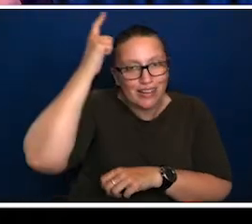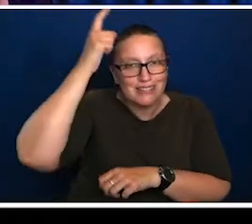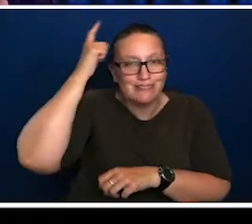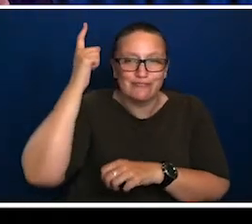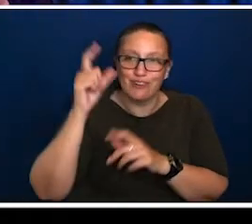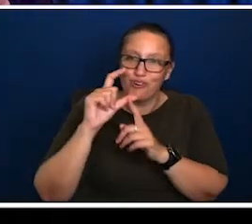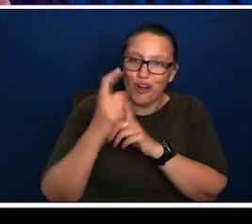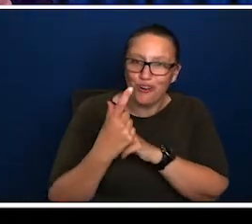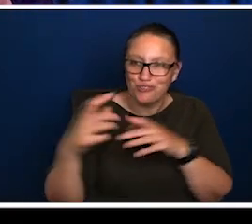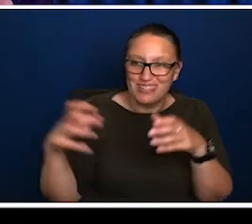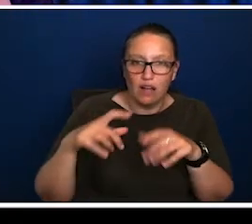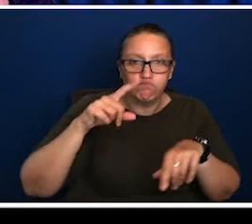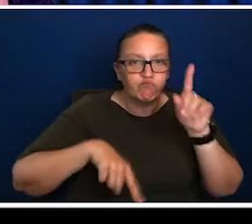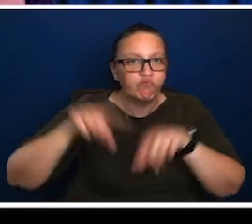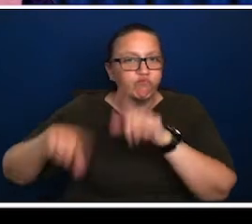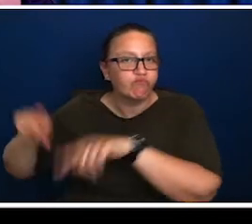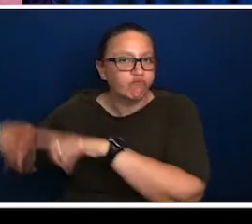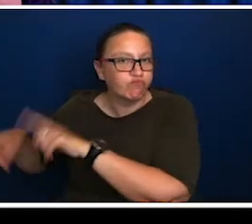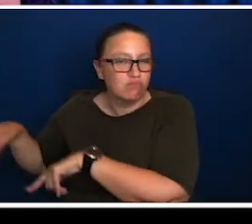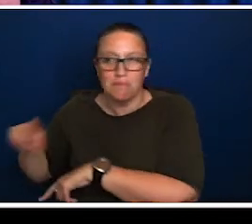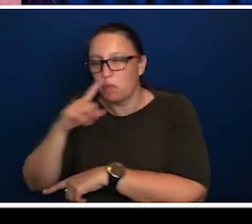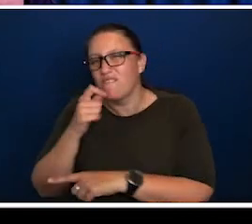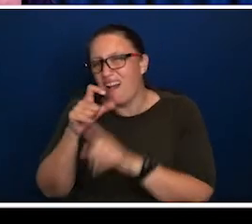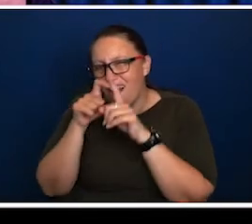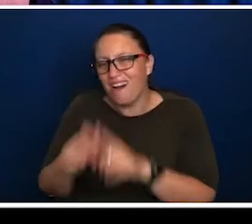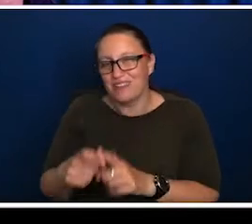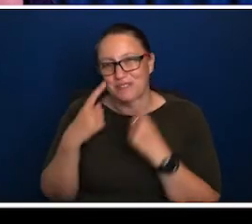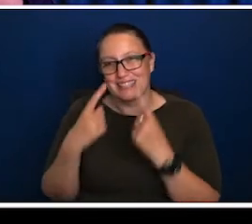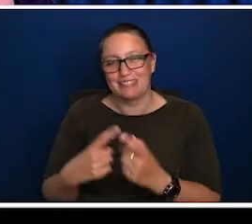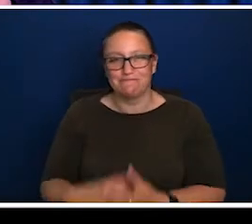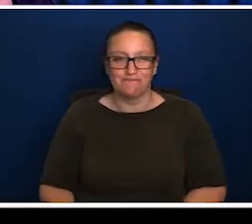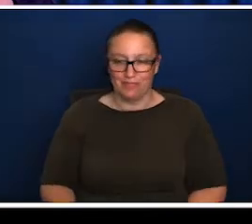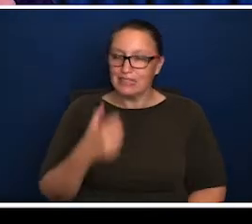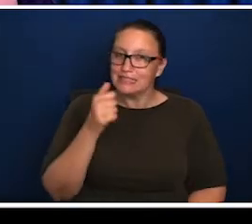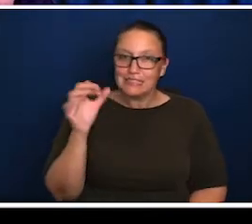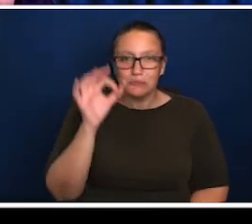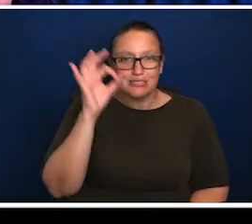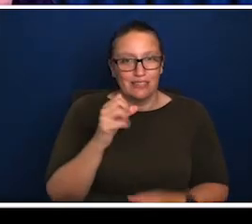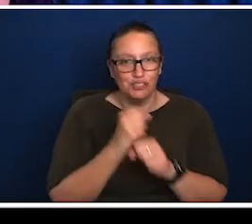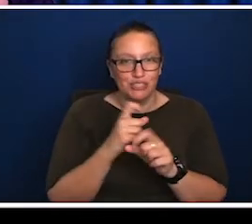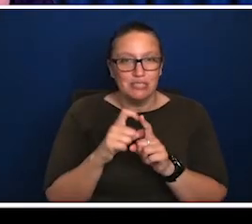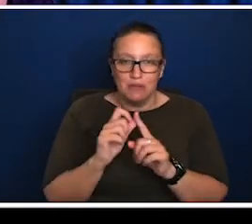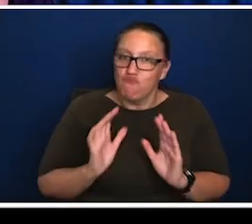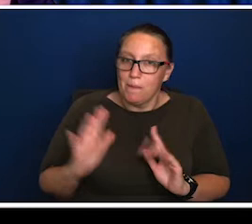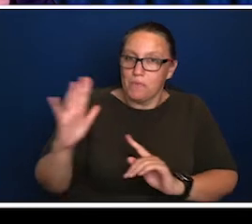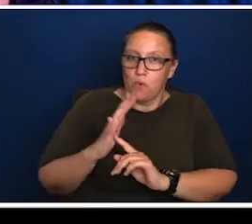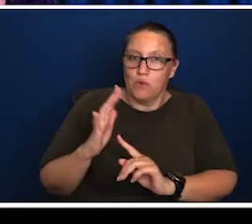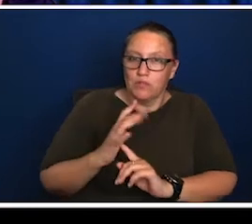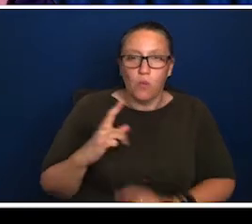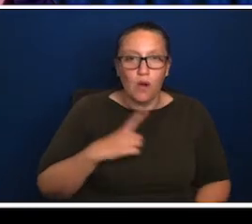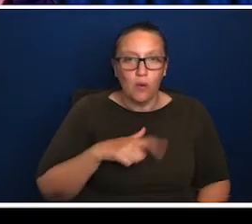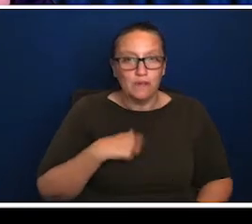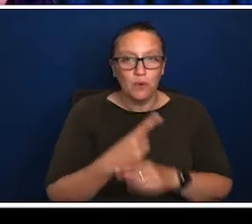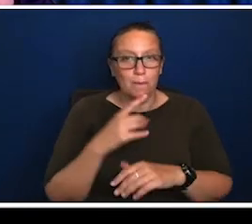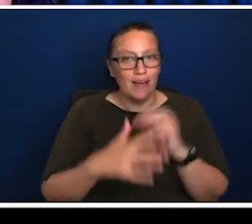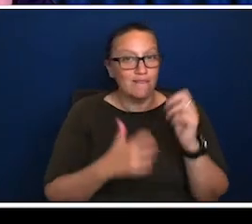number of different ways. The second part of the 6% figure, and this is probably the more important, um, story, uh, when you